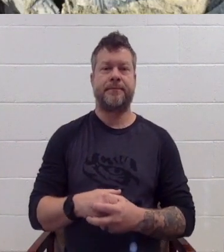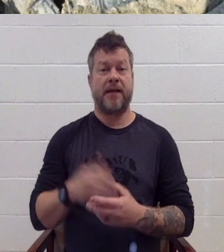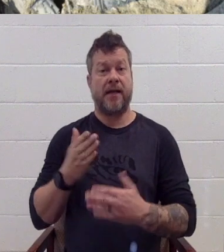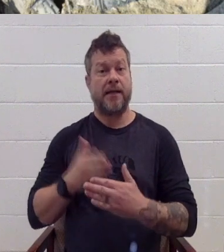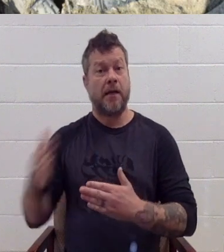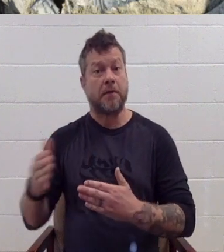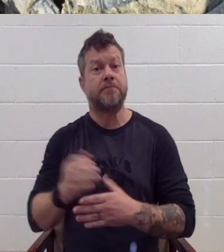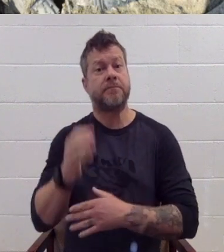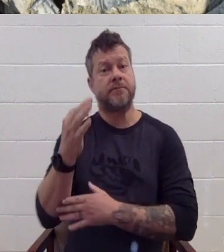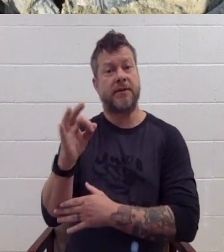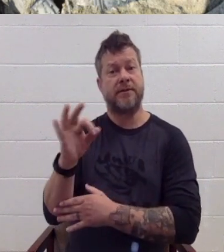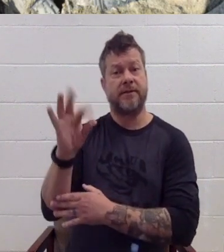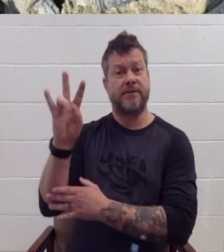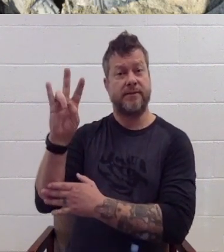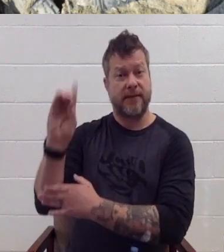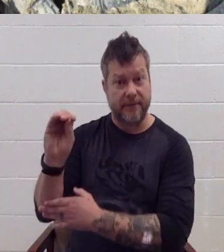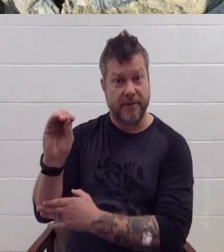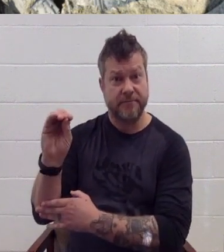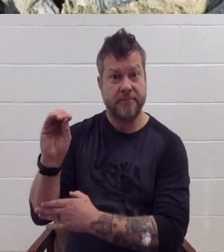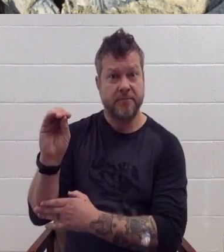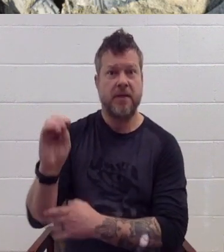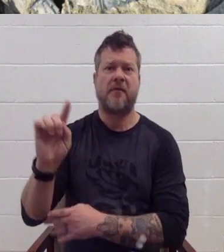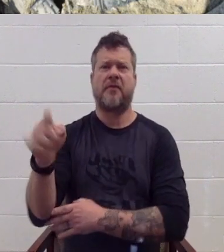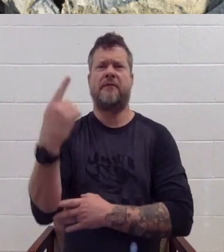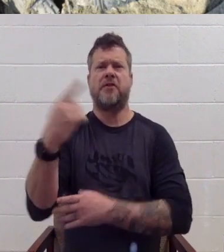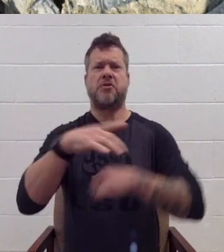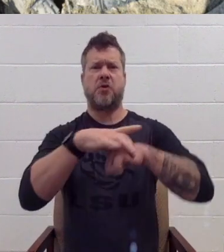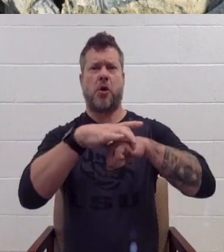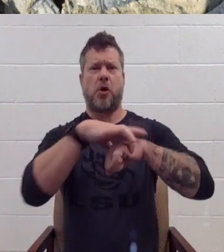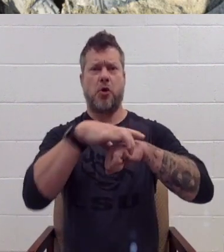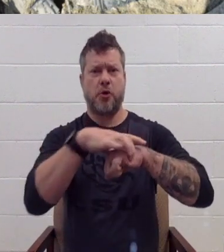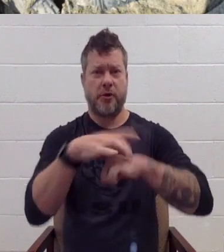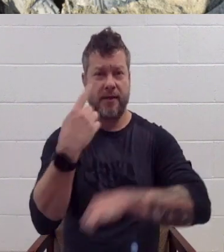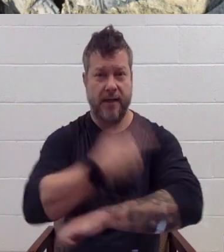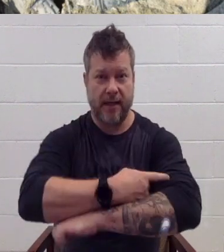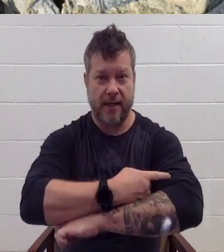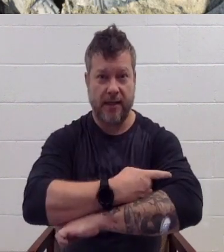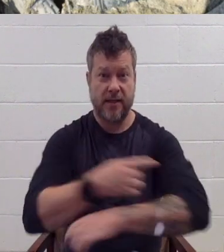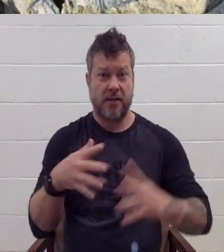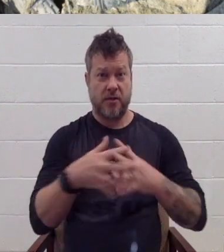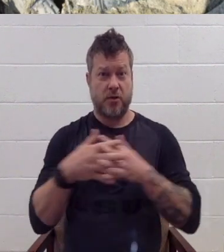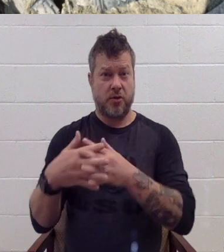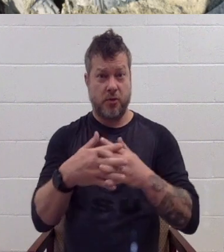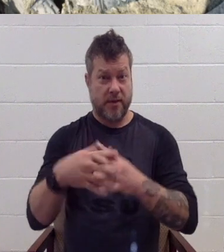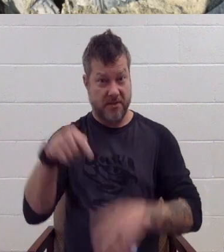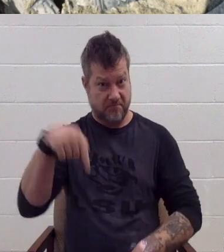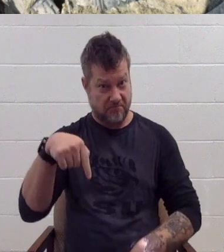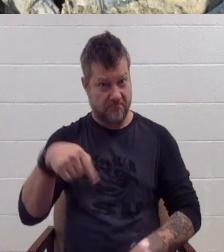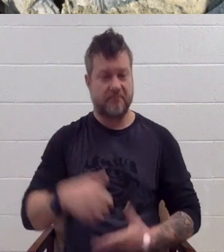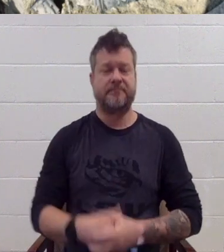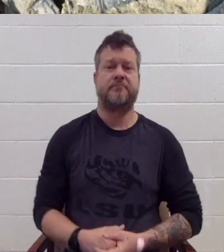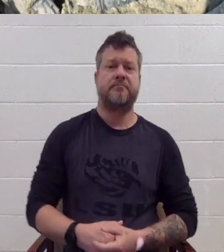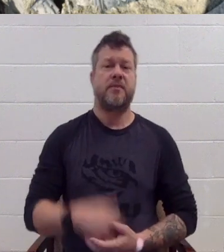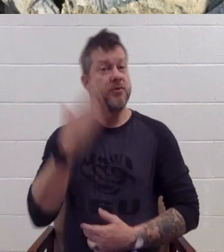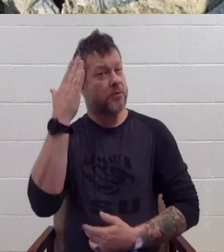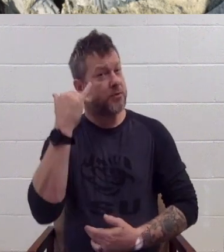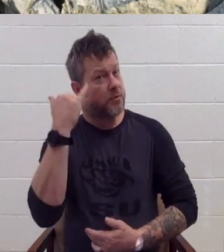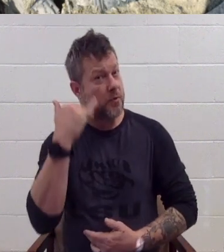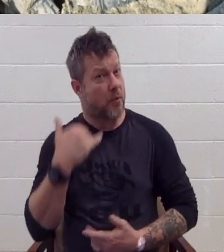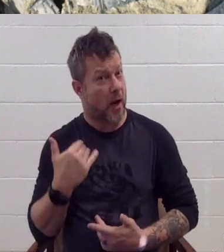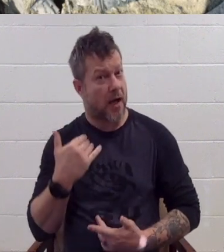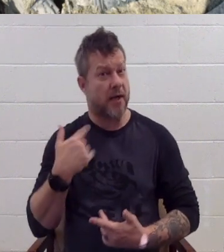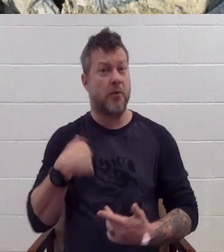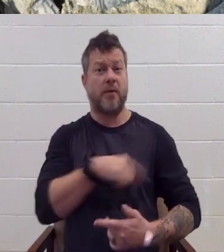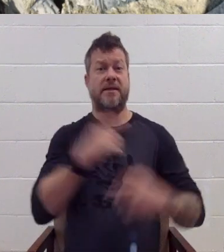This is why we celebrate Earth Day. In 1986, an explosion occurred at the Chernobyl Atomic Energy Station